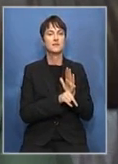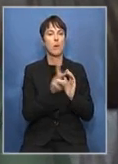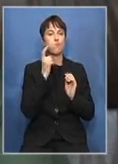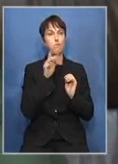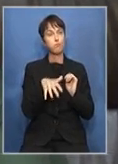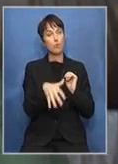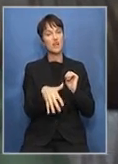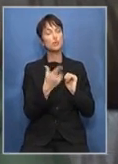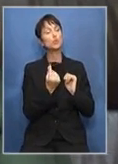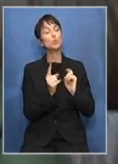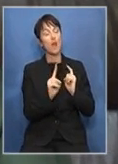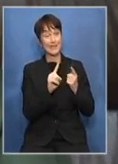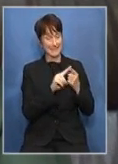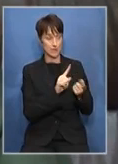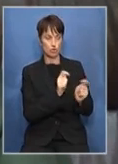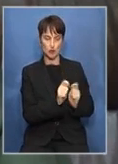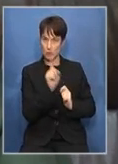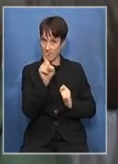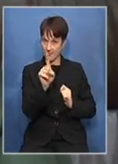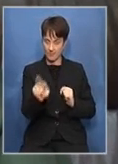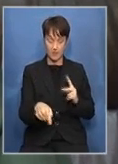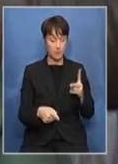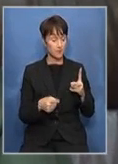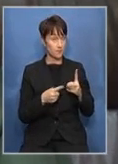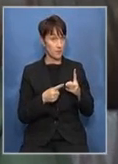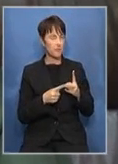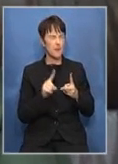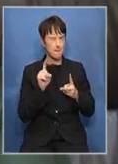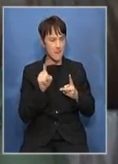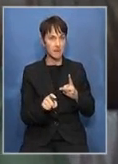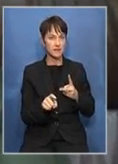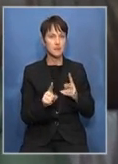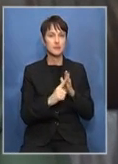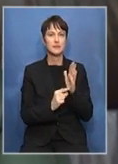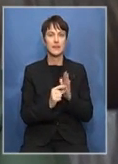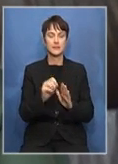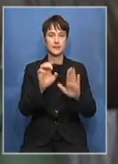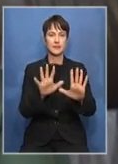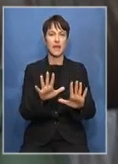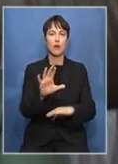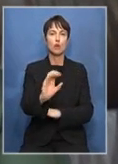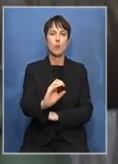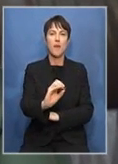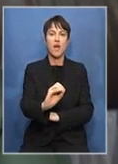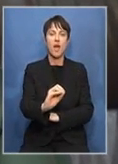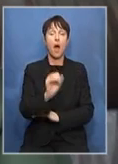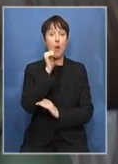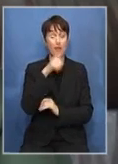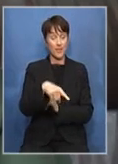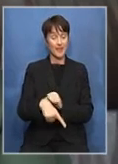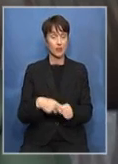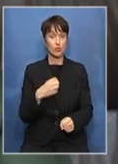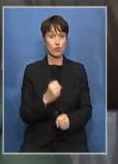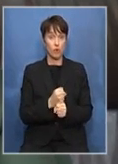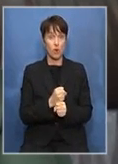light of this judgment and B. By not later than 10 October 2013, lodge with